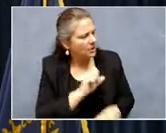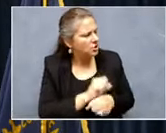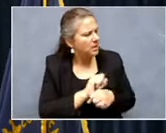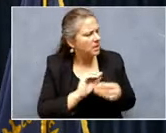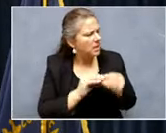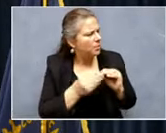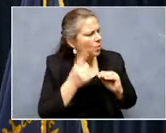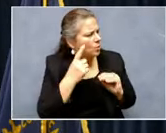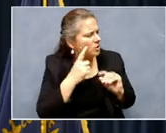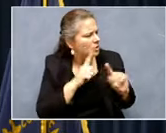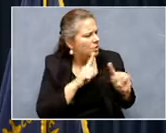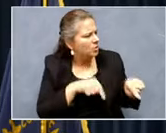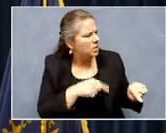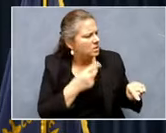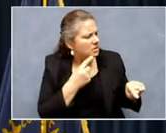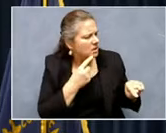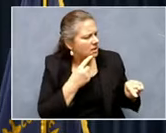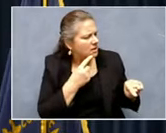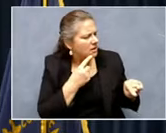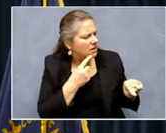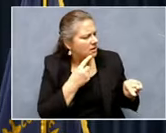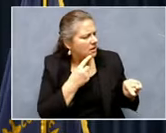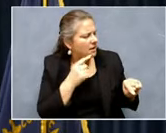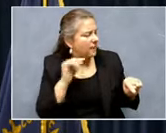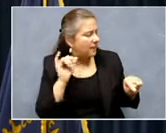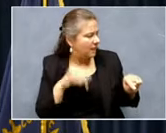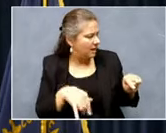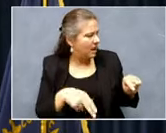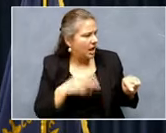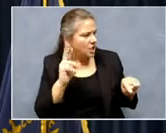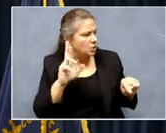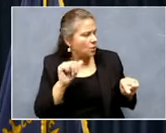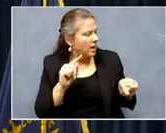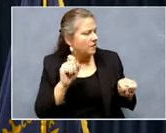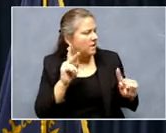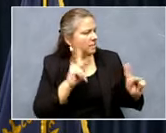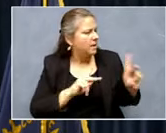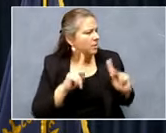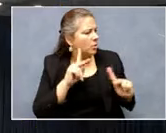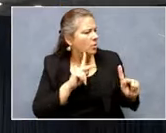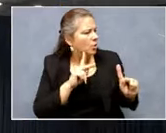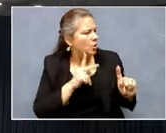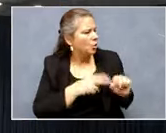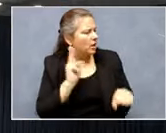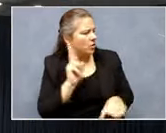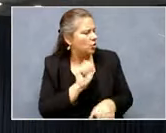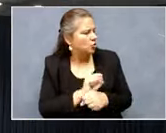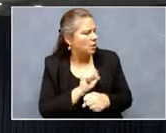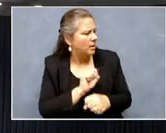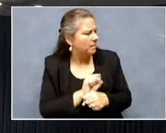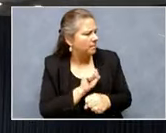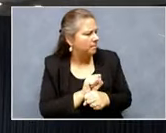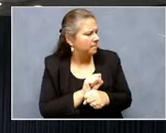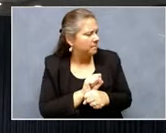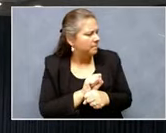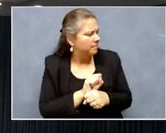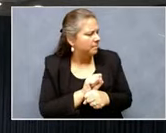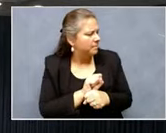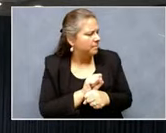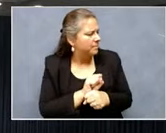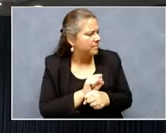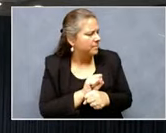from the U.S. Bureau of Labor Show that Kentucky has the highest rate of people quitting their jobs and in turn also shows that